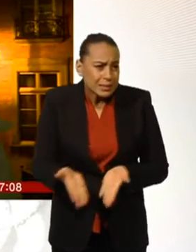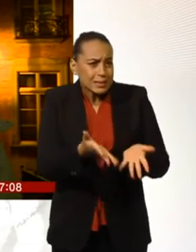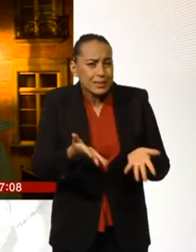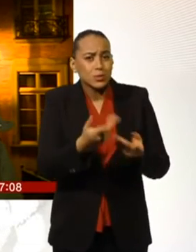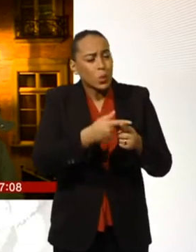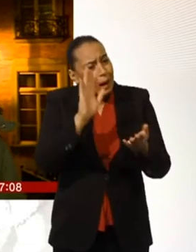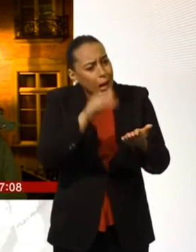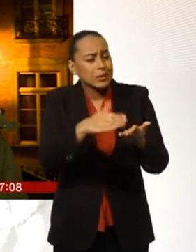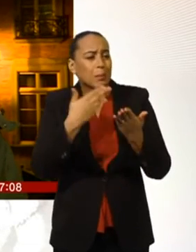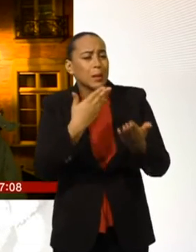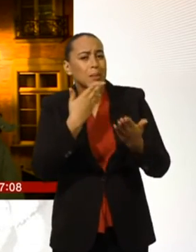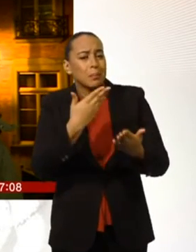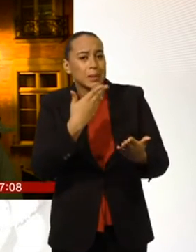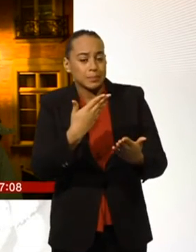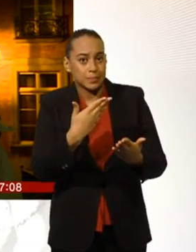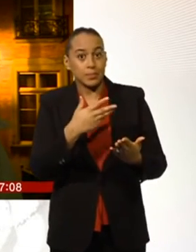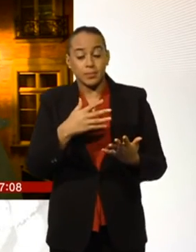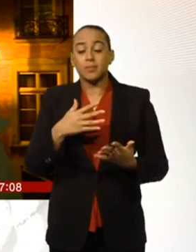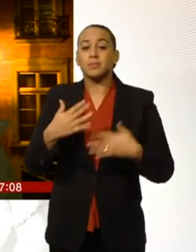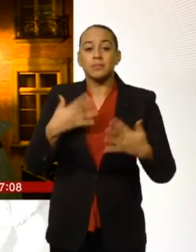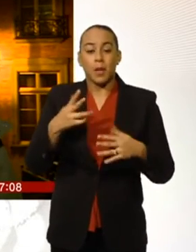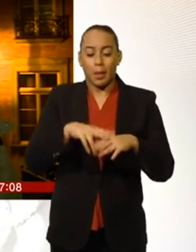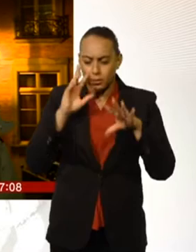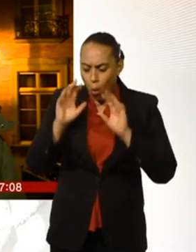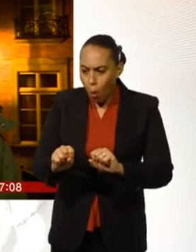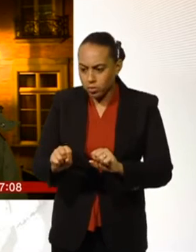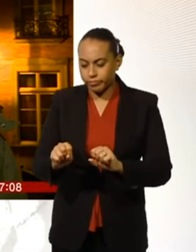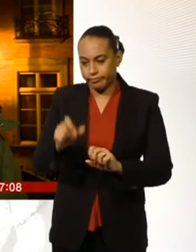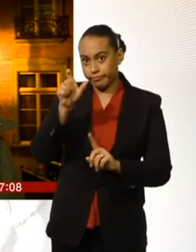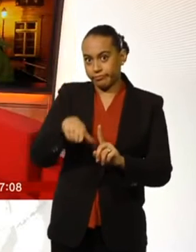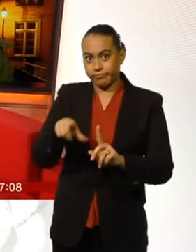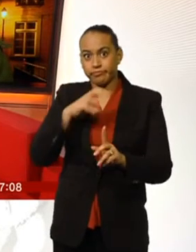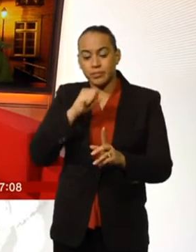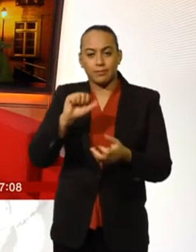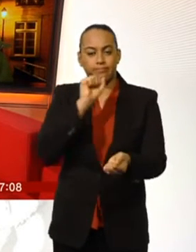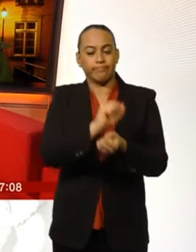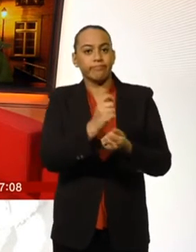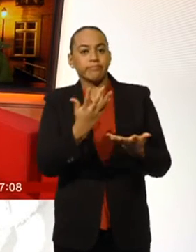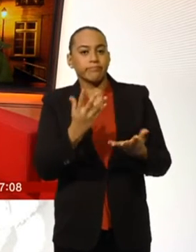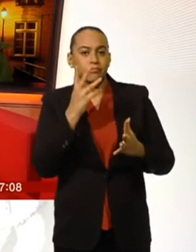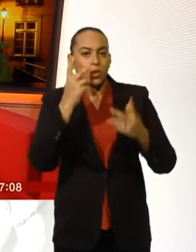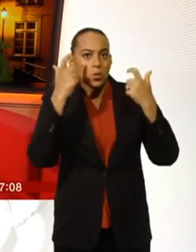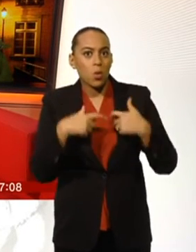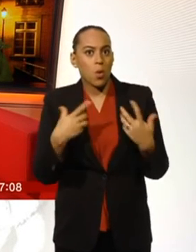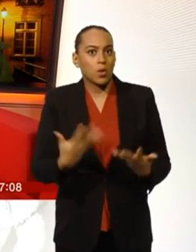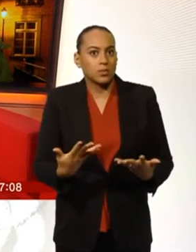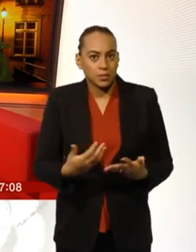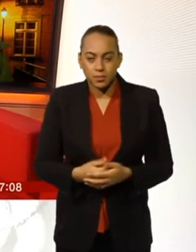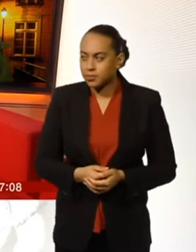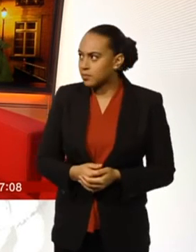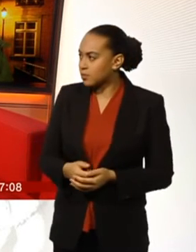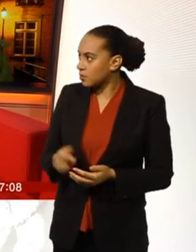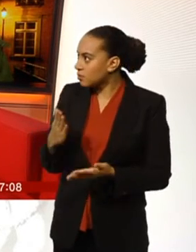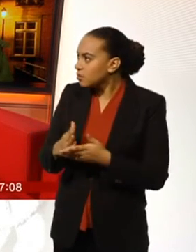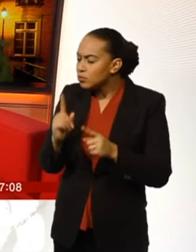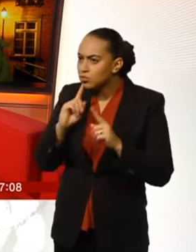Hugh Schofield, who's at the court in northern France for us. Morning Hugh, what more can you tell us about this? It's rather remarkable